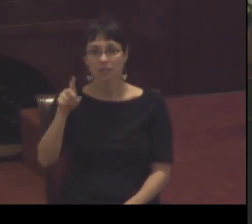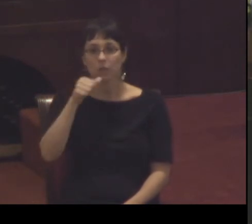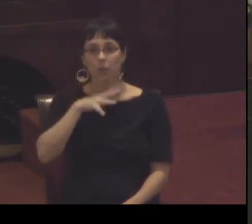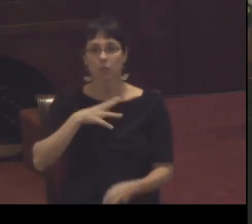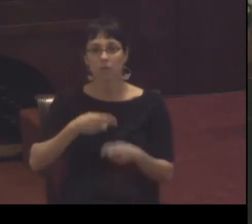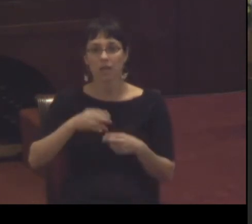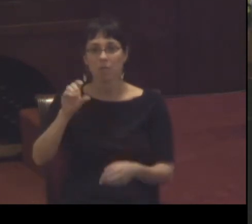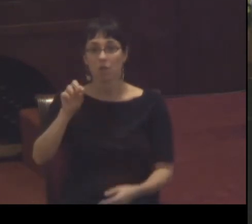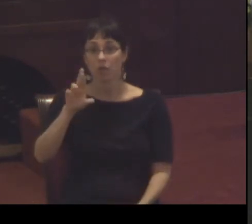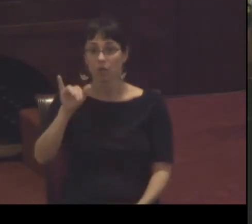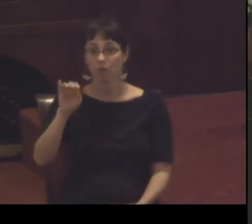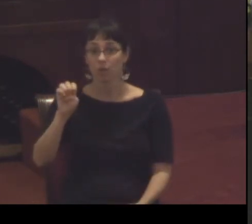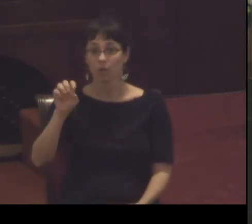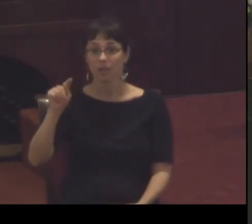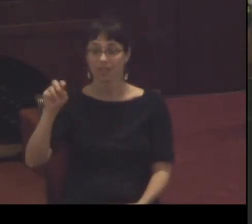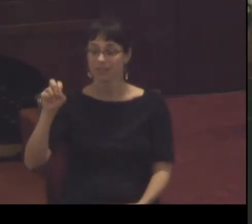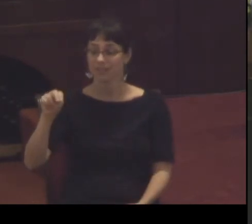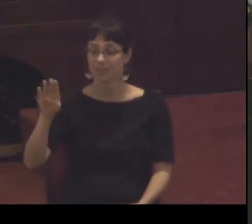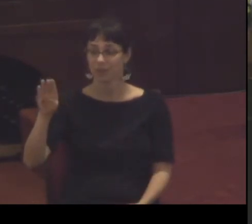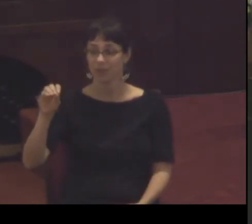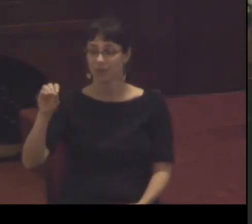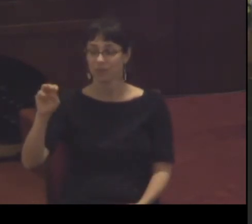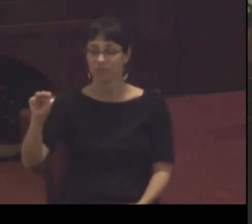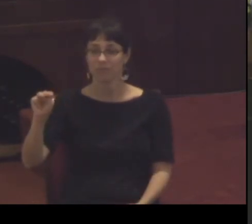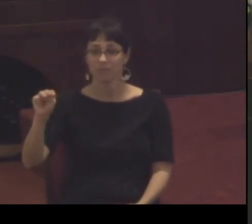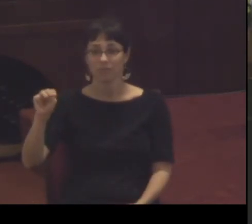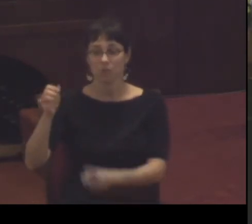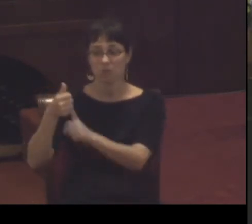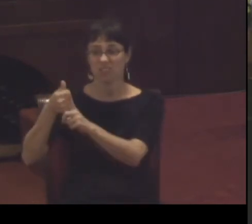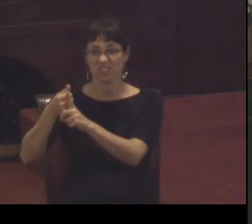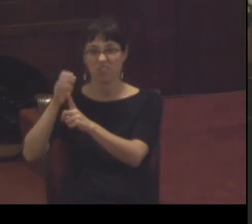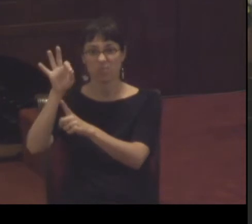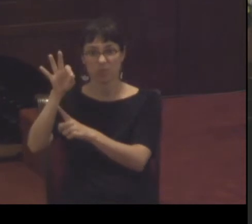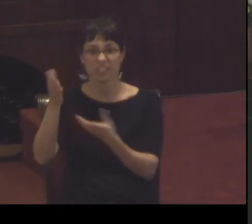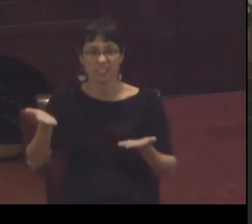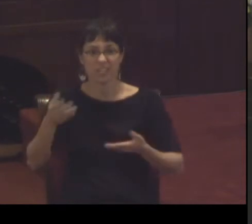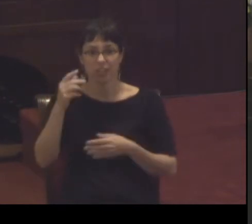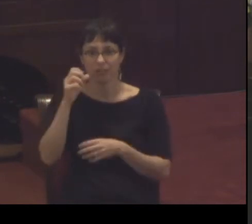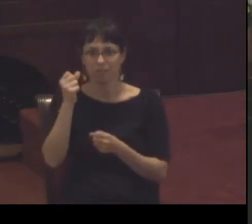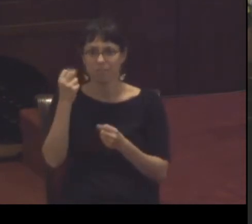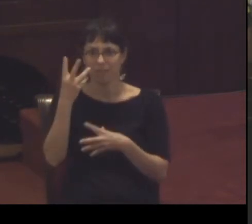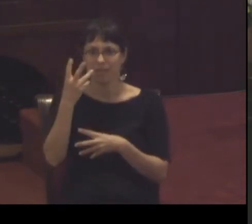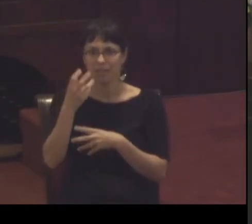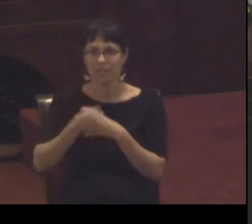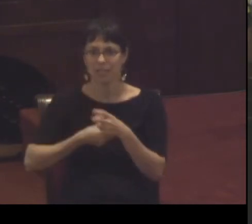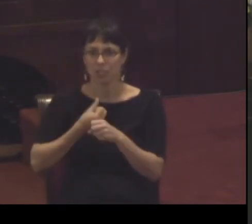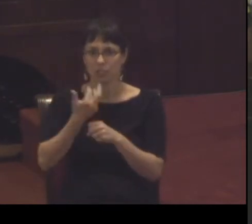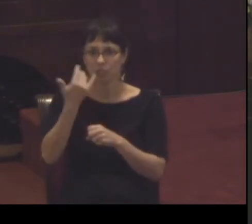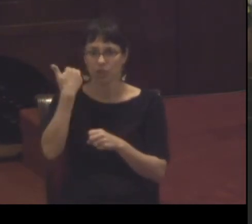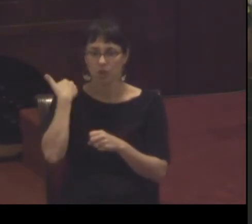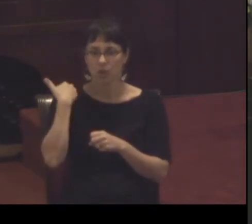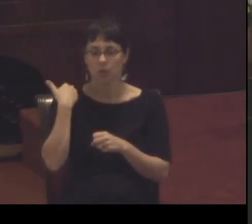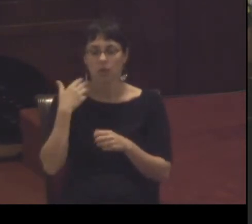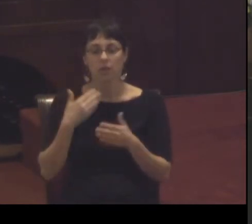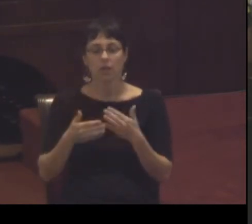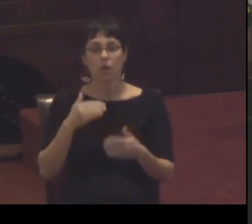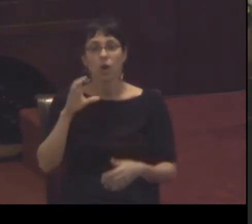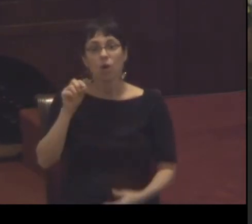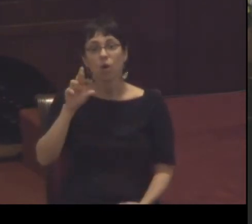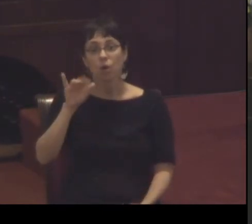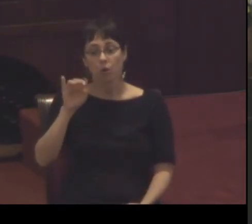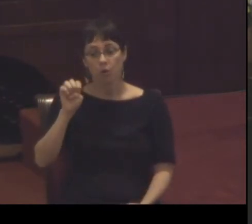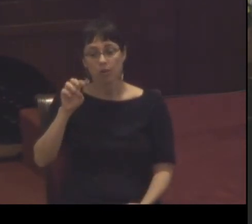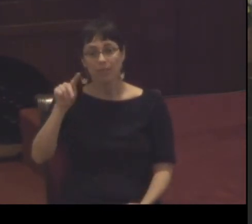preached here several decades ago Corrie Ten Boom and her family built this false wall